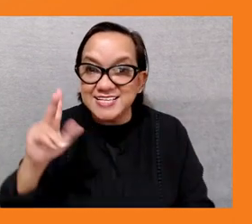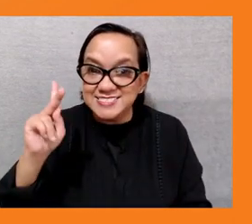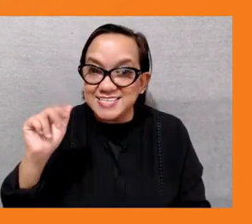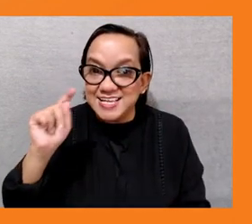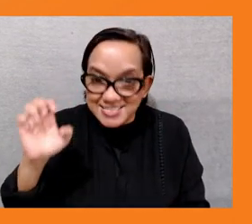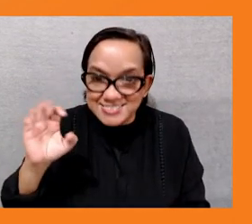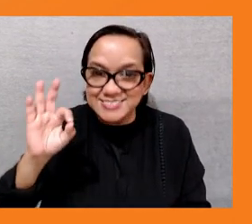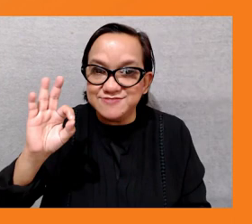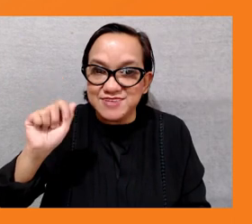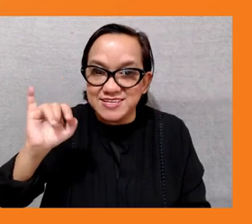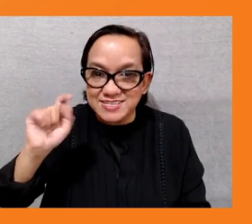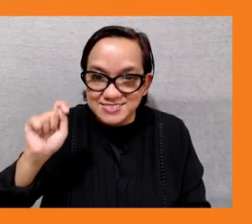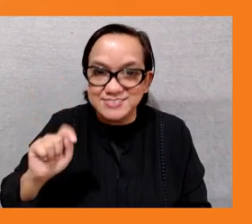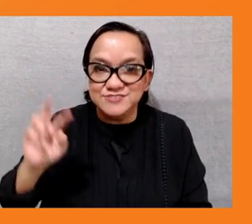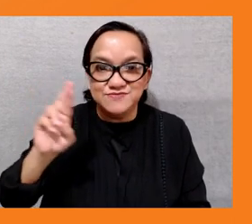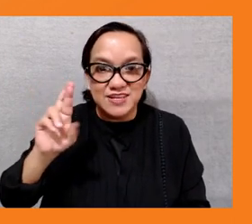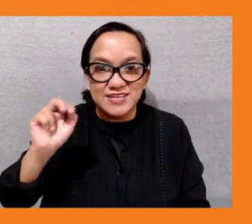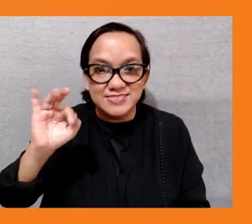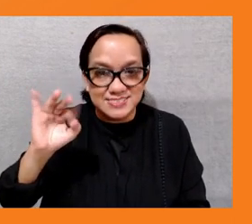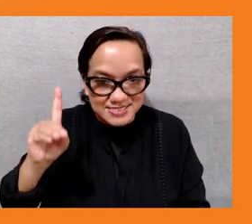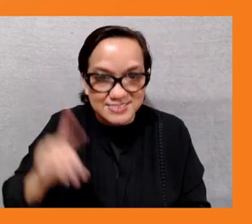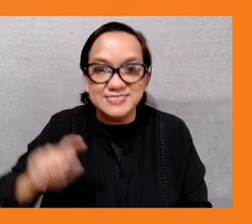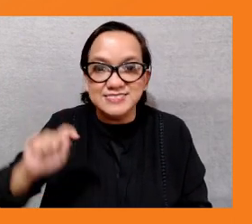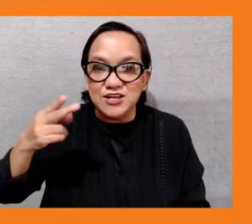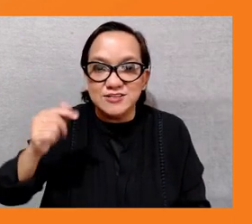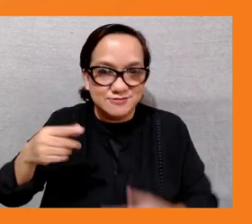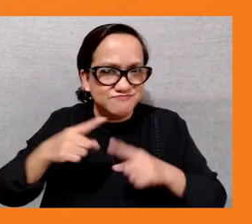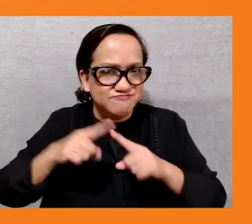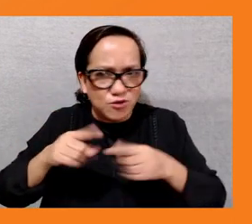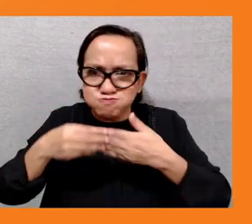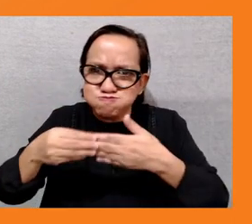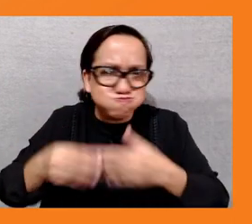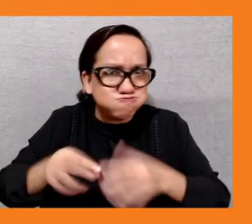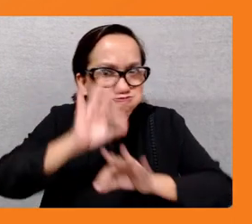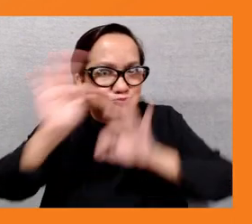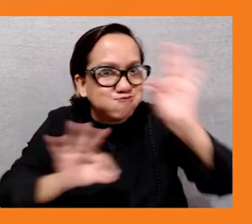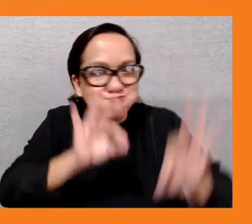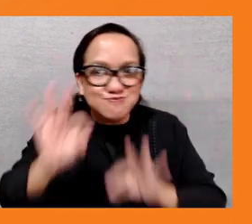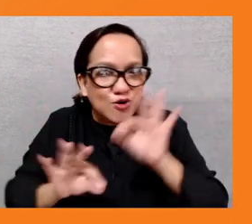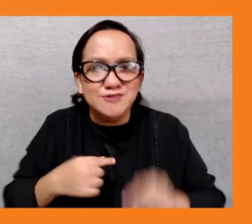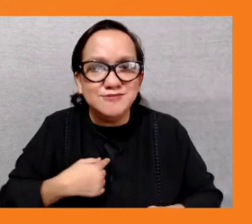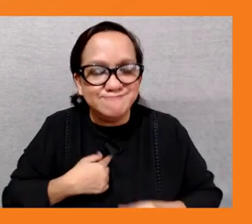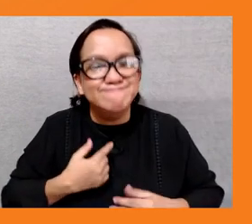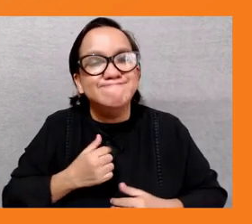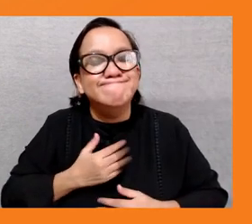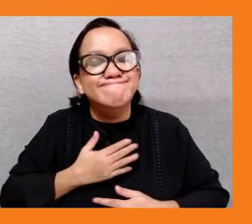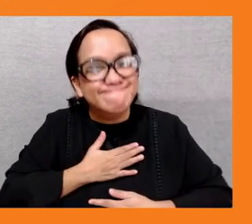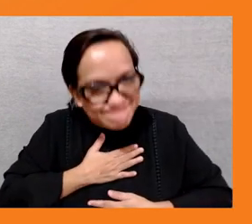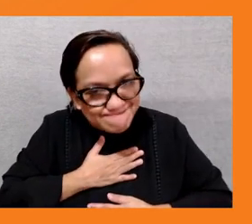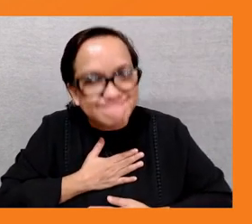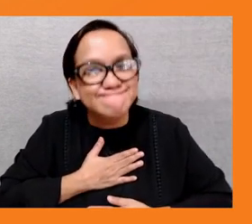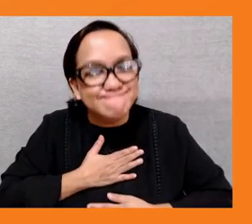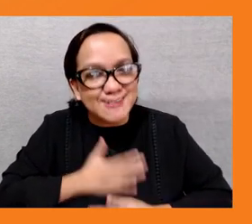flexible with this additional round of questions we really appreciated learning from all of you and bringing your own